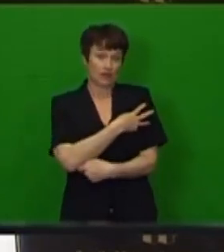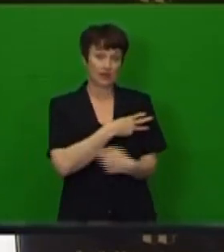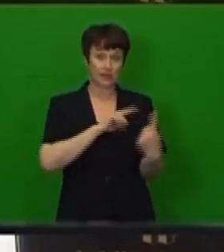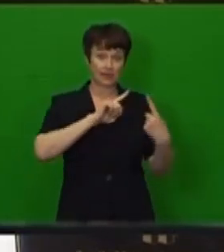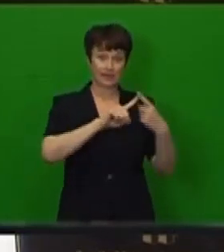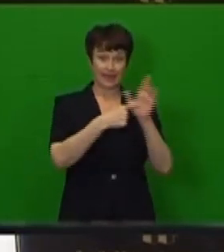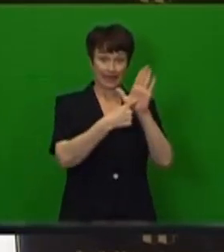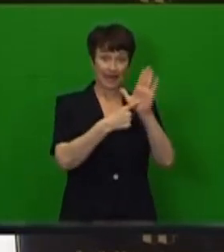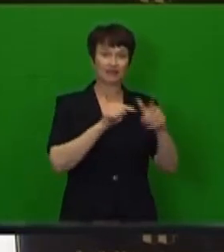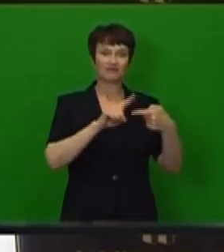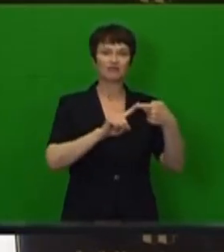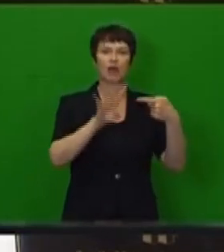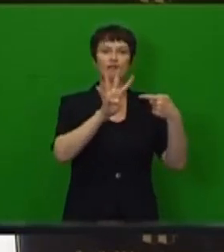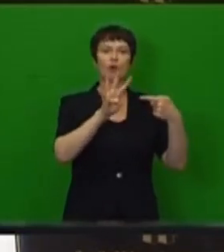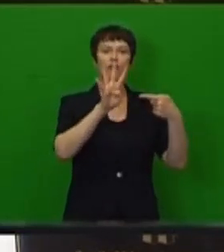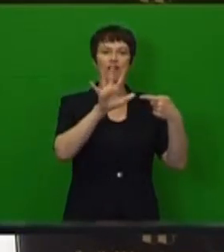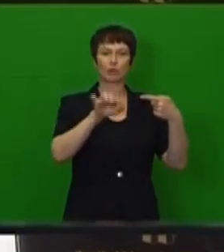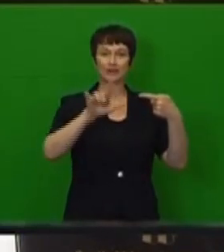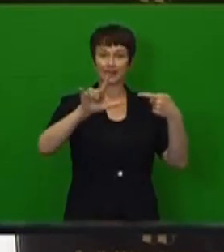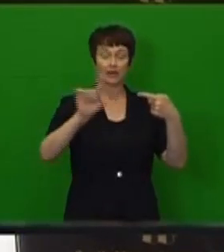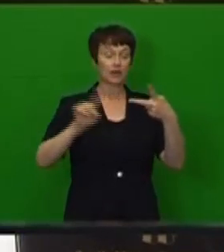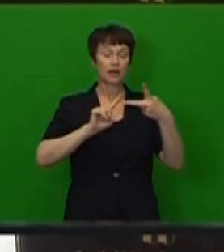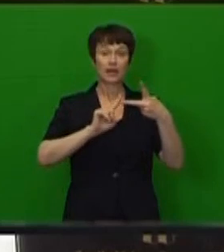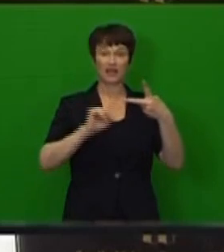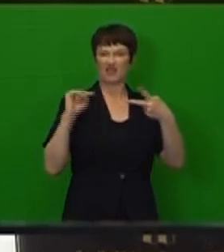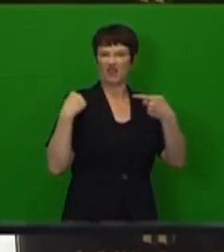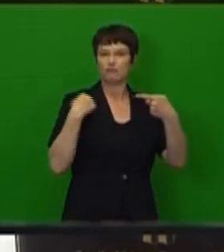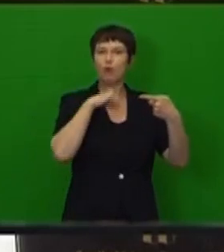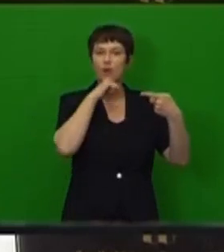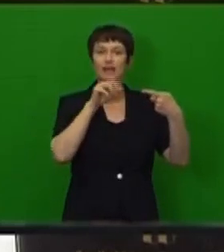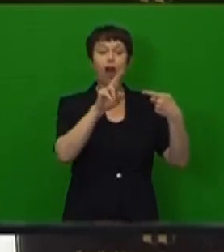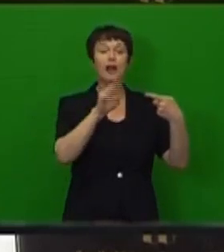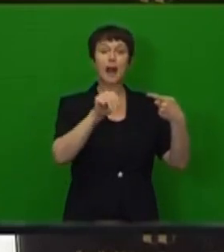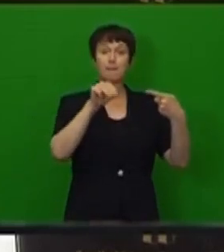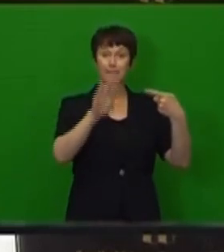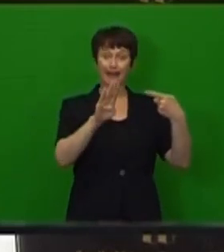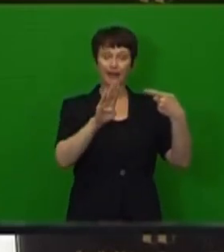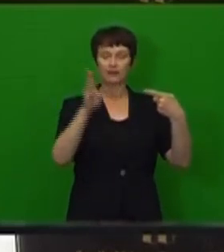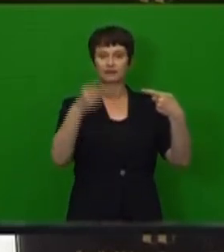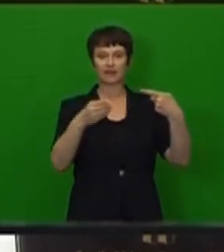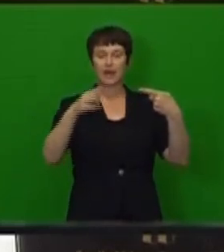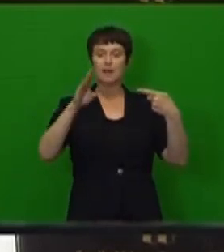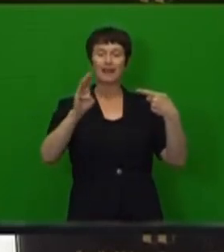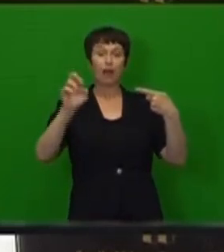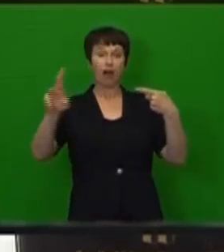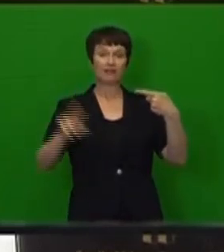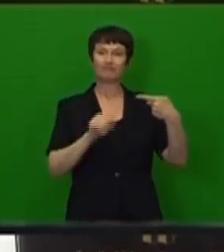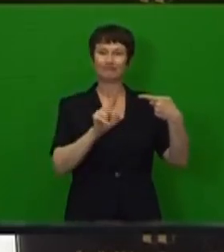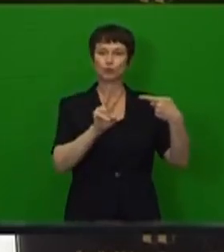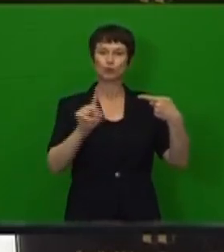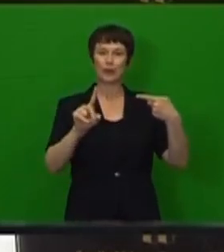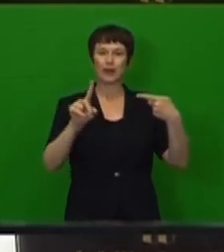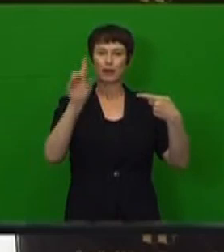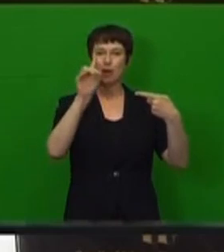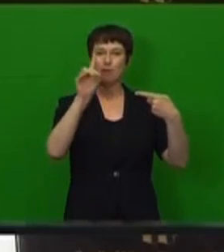Business Confidence Index fell to 21 points. The subcomposite leading business cycle indicator